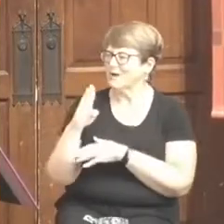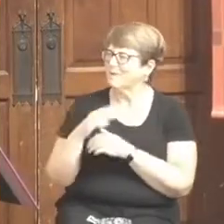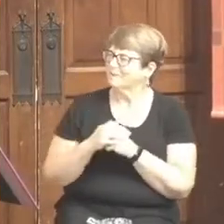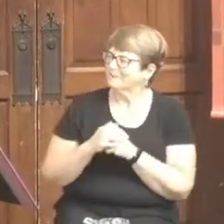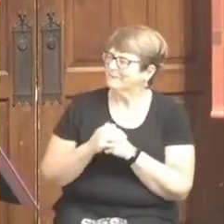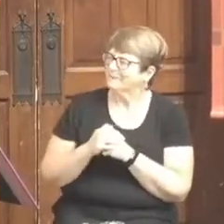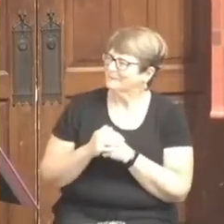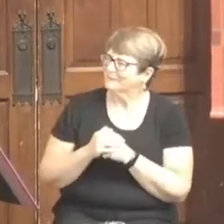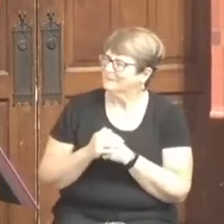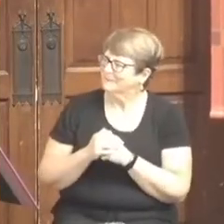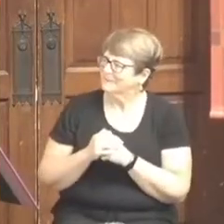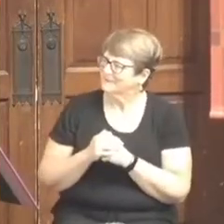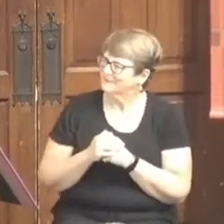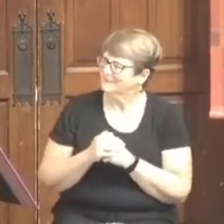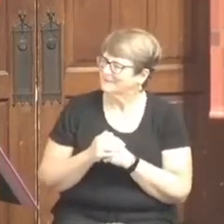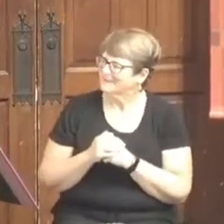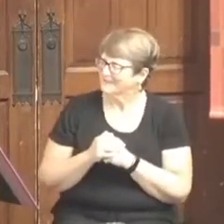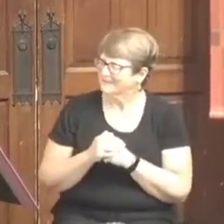you, Elise. Thank you.